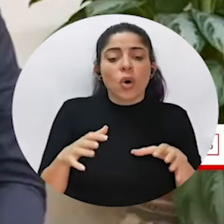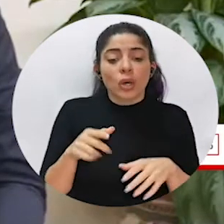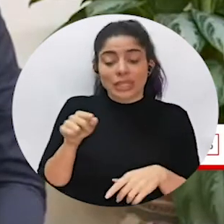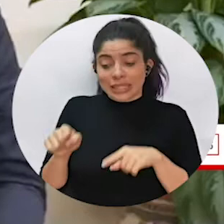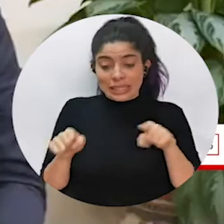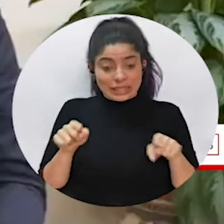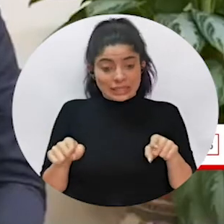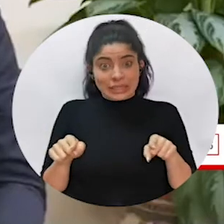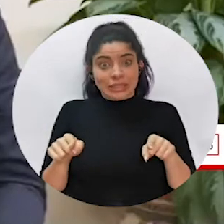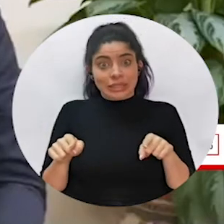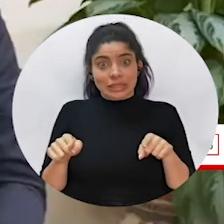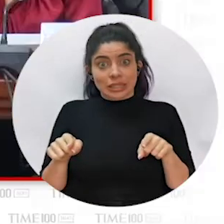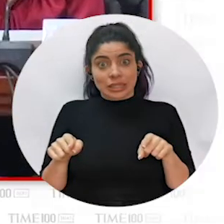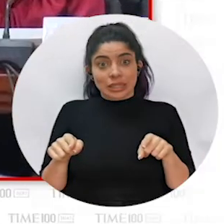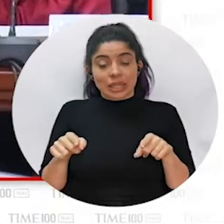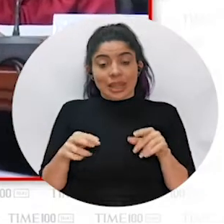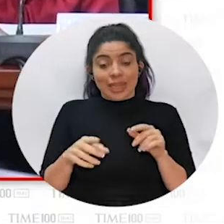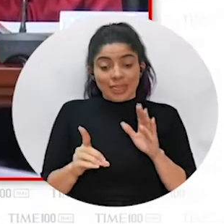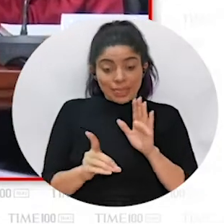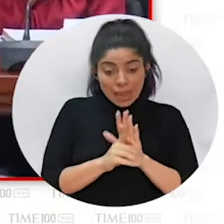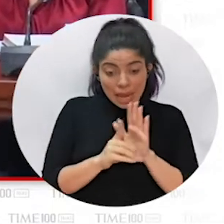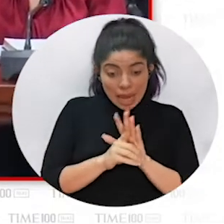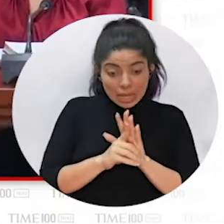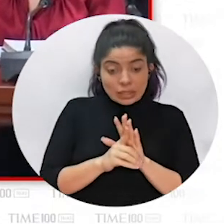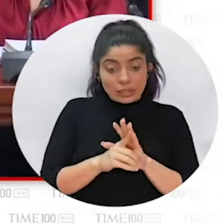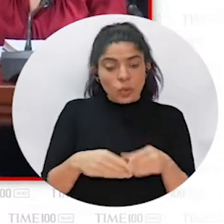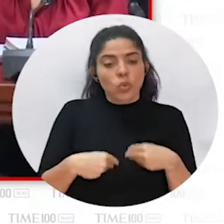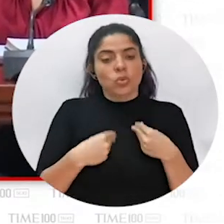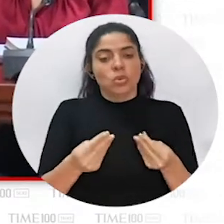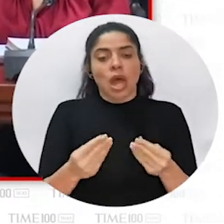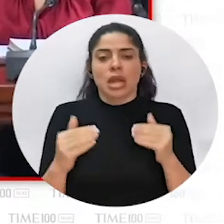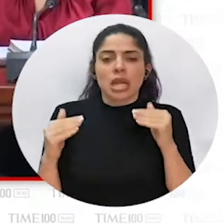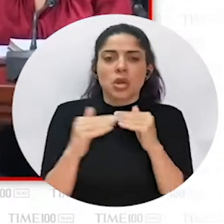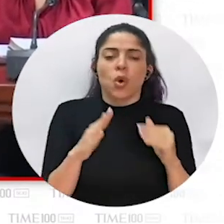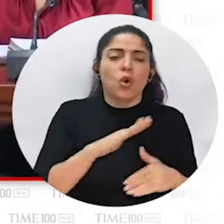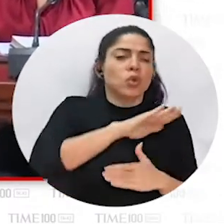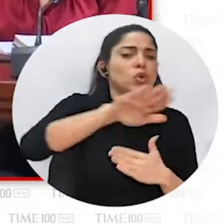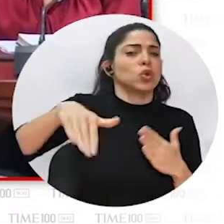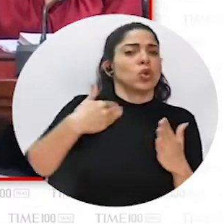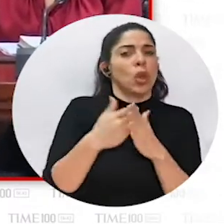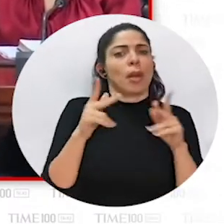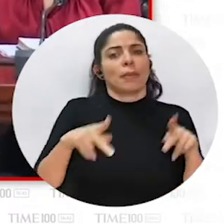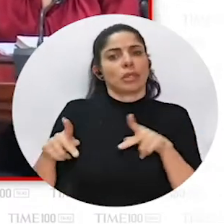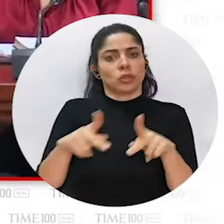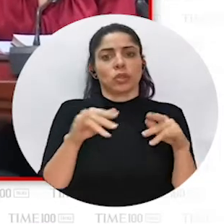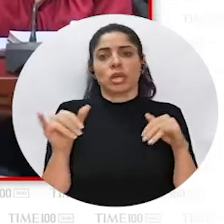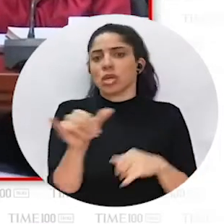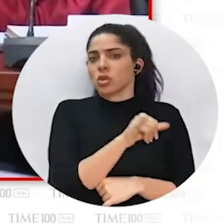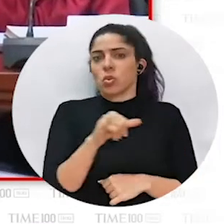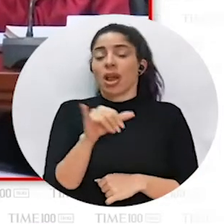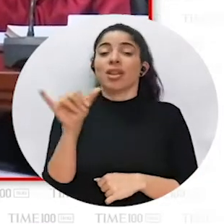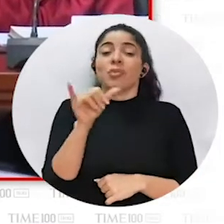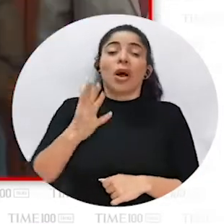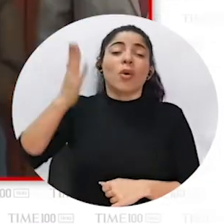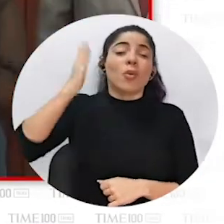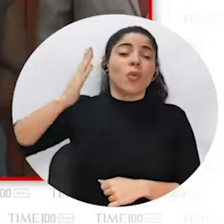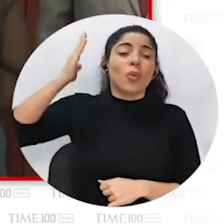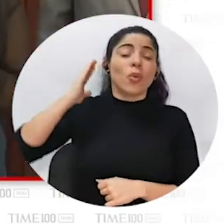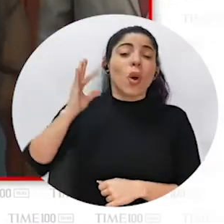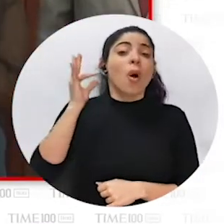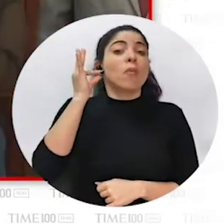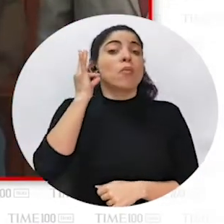do is to extend this right to all of the people. Similarly, when women